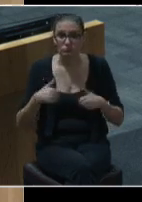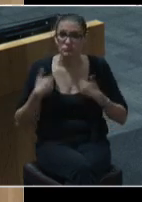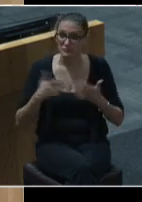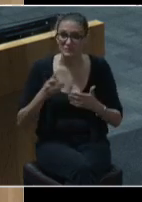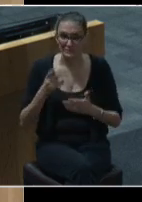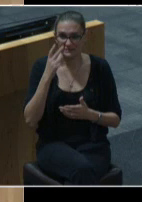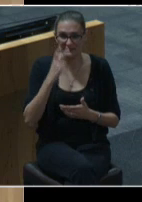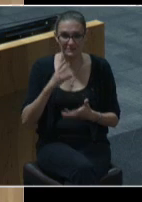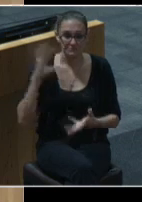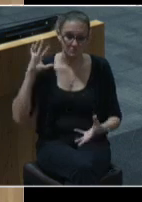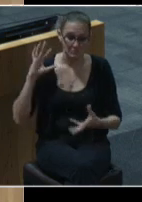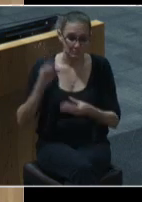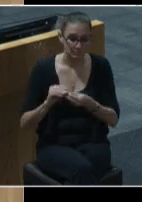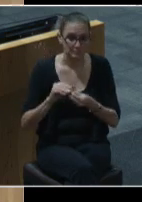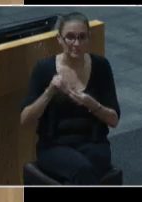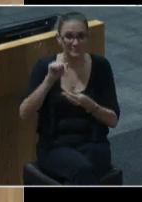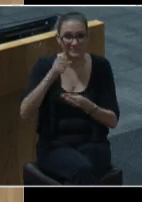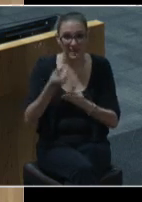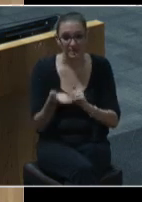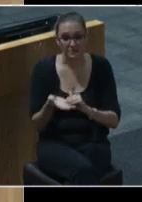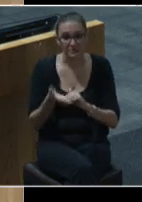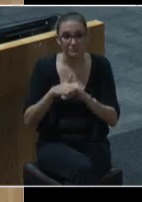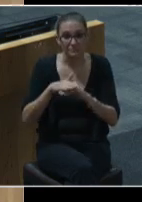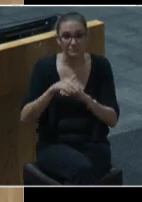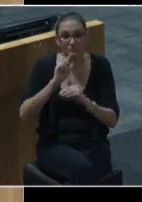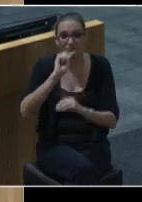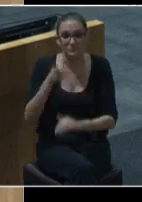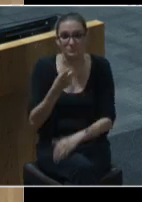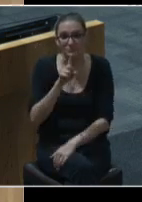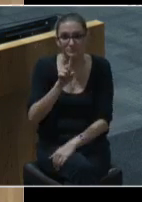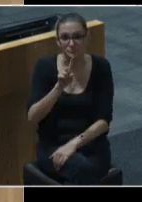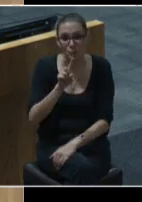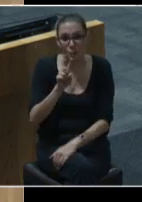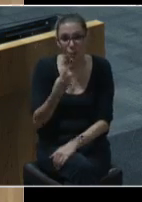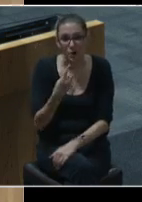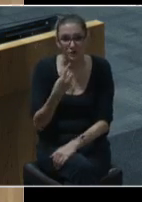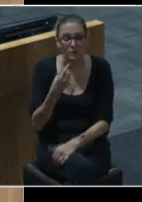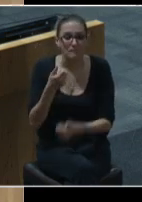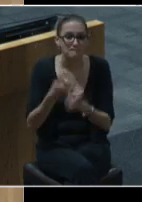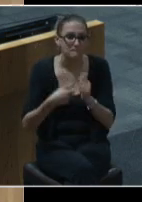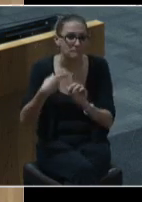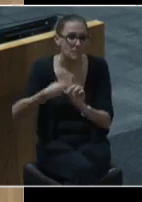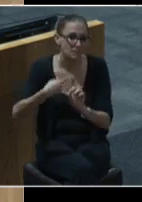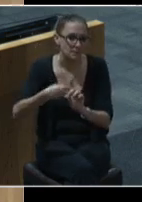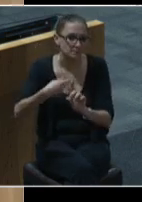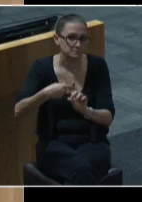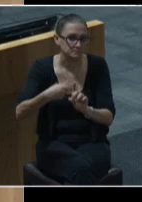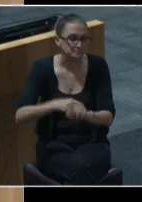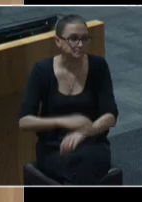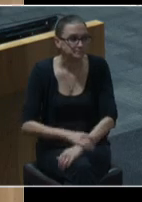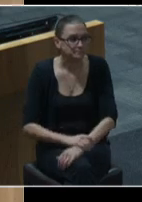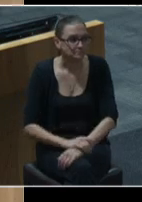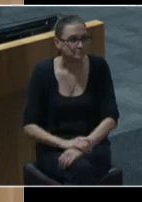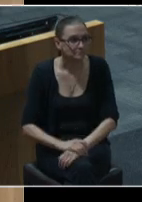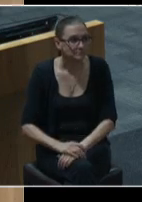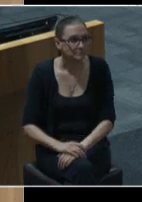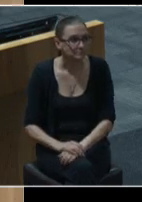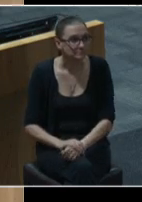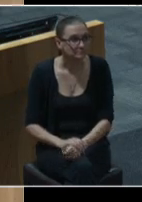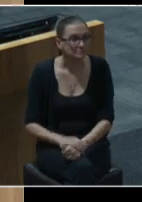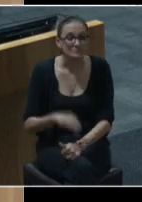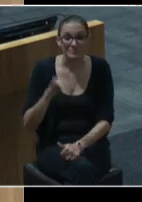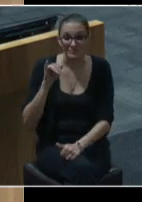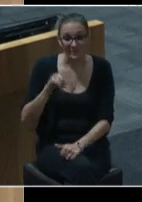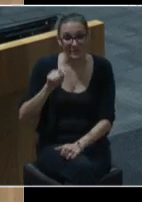tax and fee bill increase of only $1 per month. This modest tax rate